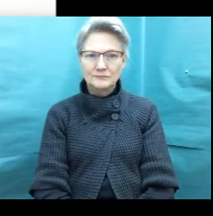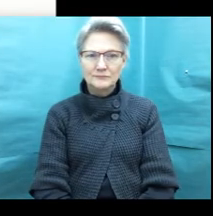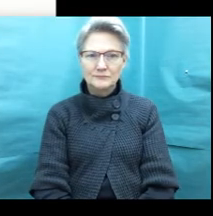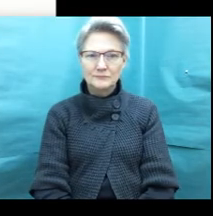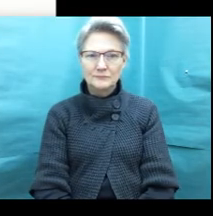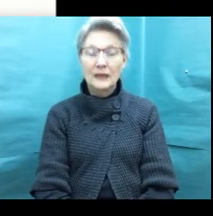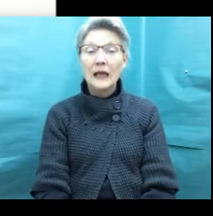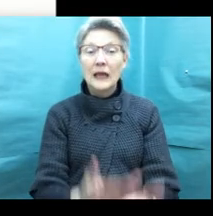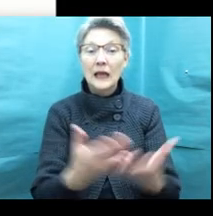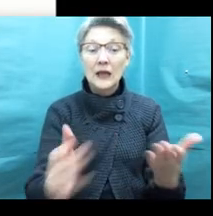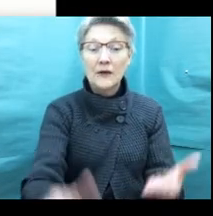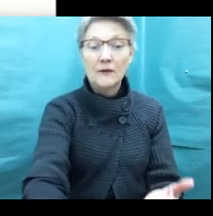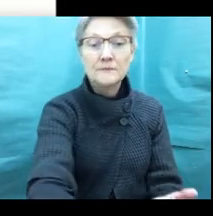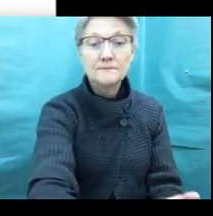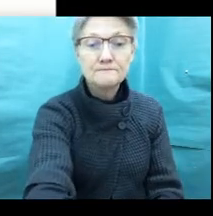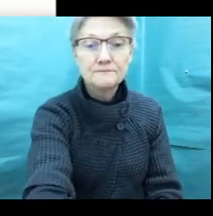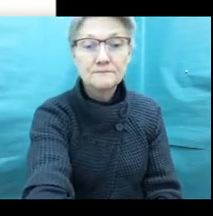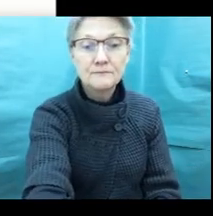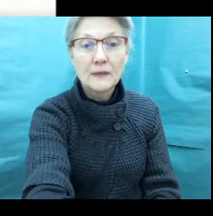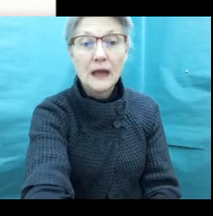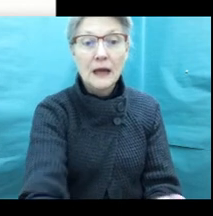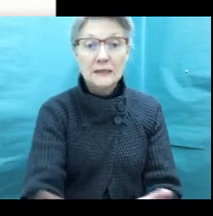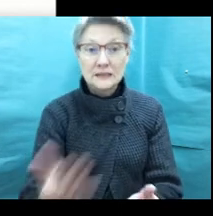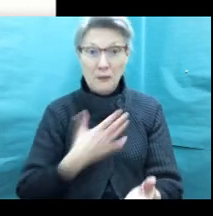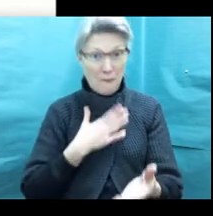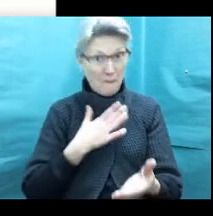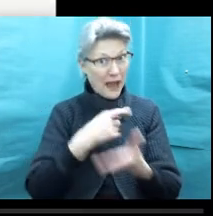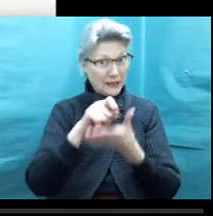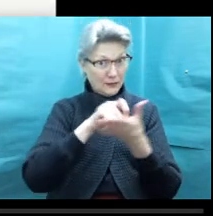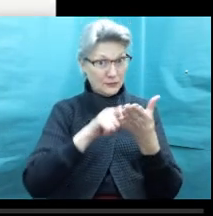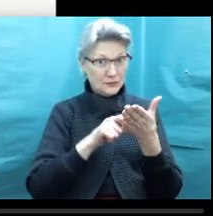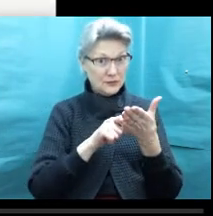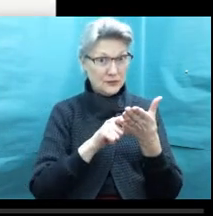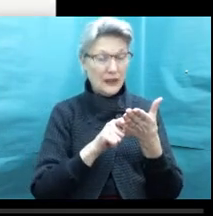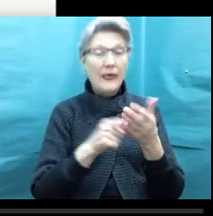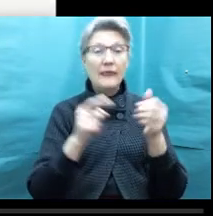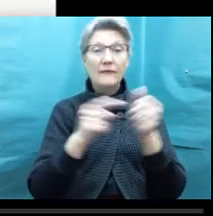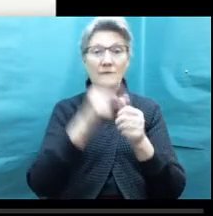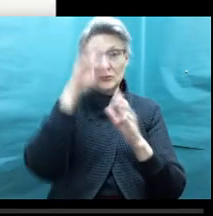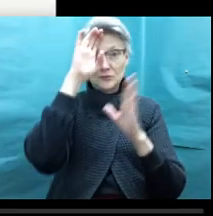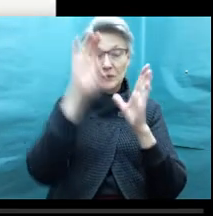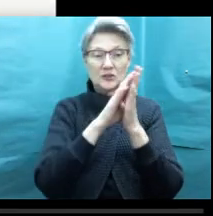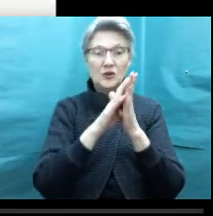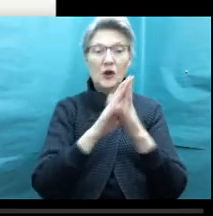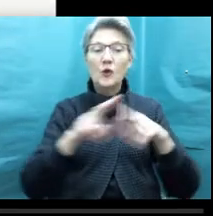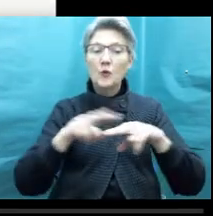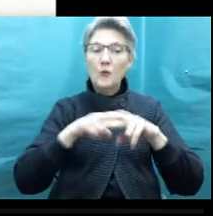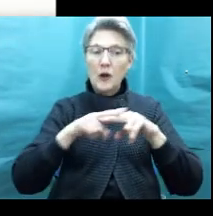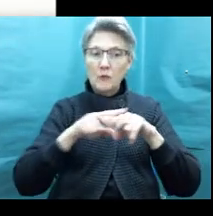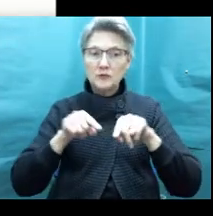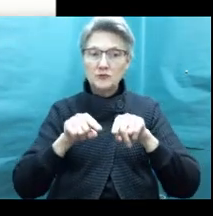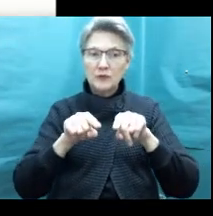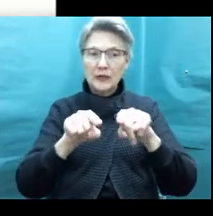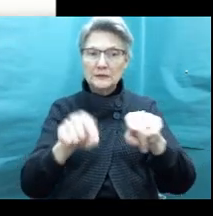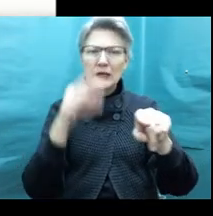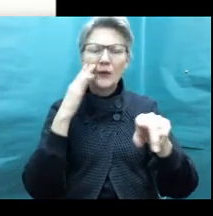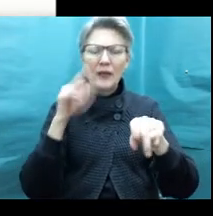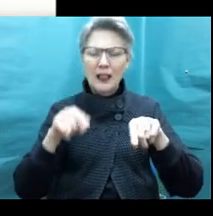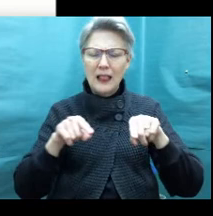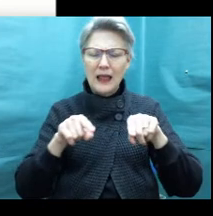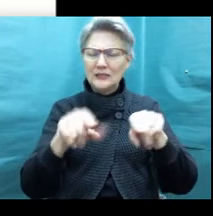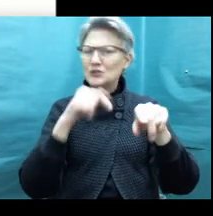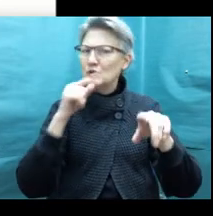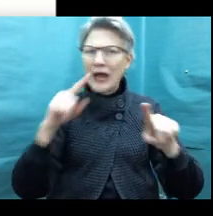So here are some of the notes that I jotted down. So in the first picture of the railroad tracks, I noticed that the lines don't